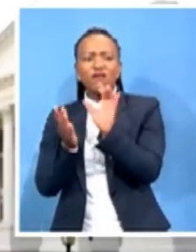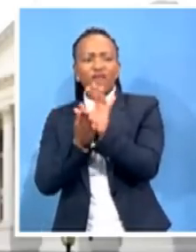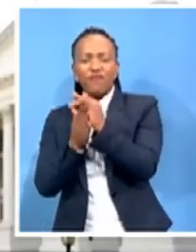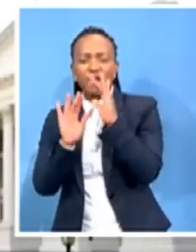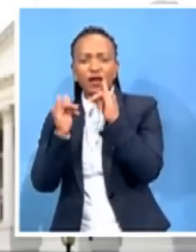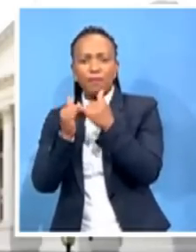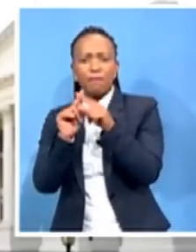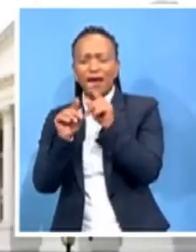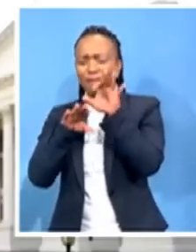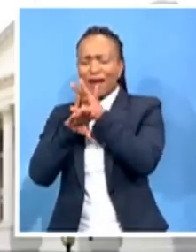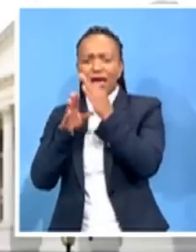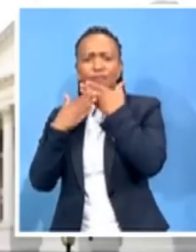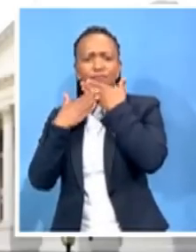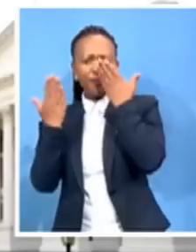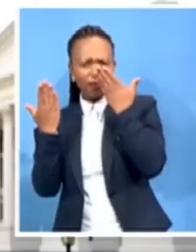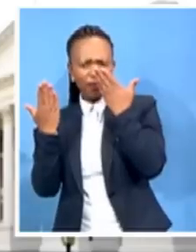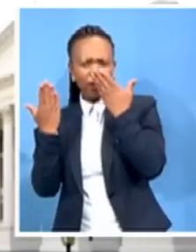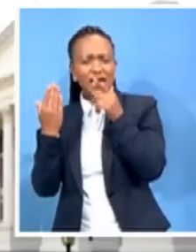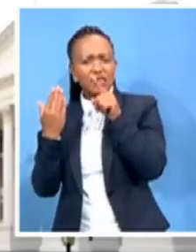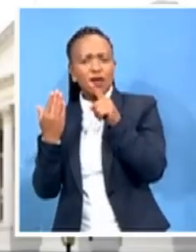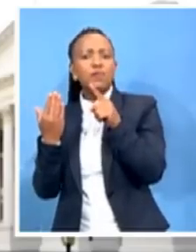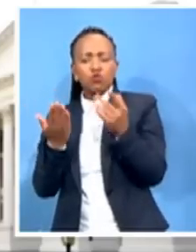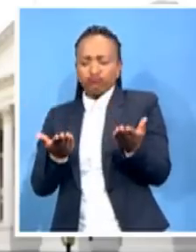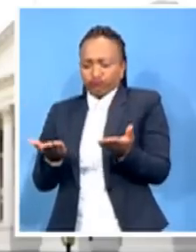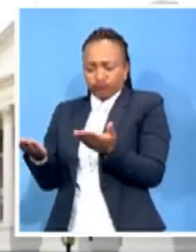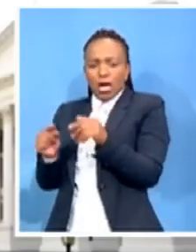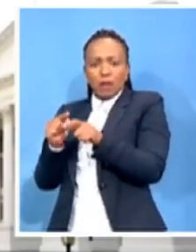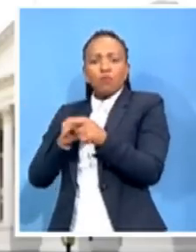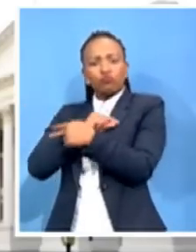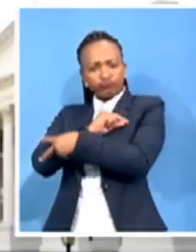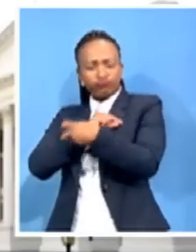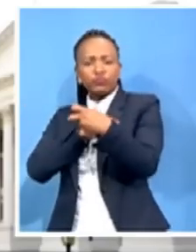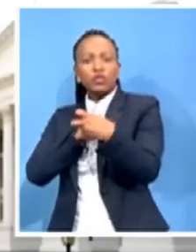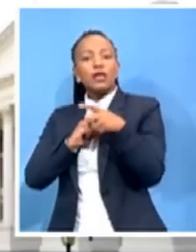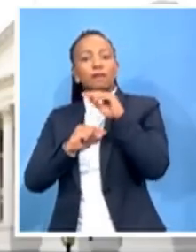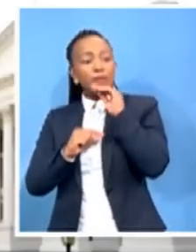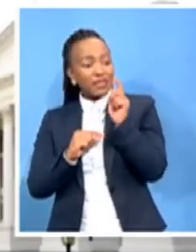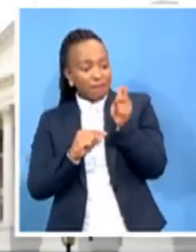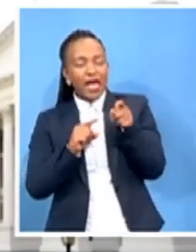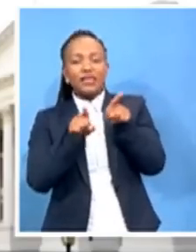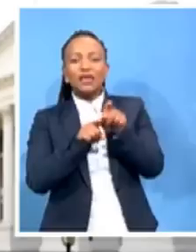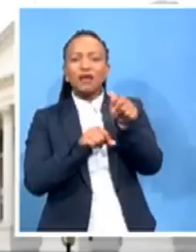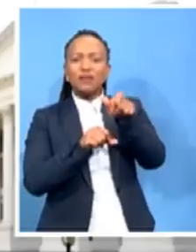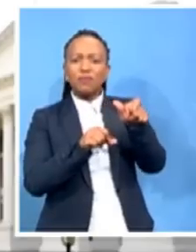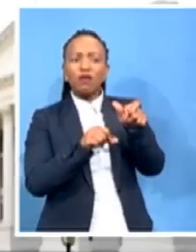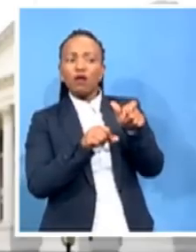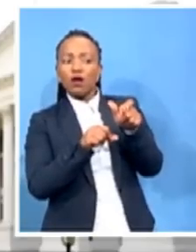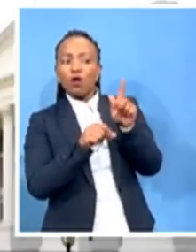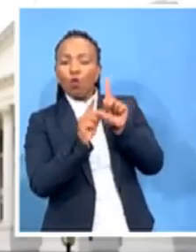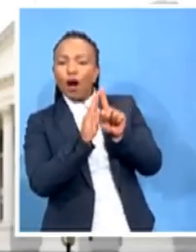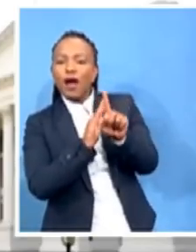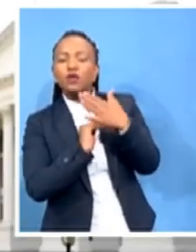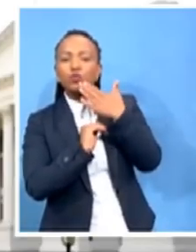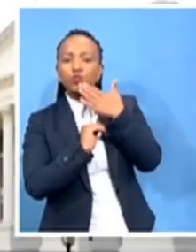exact negligency. That means he must pay, just like other people appearing in Zonto Commission who took $250